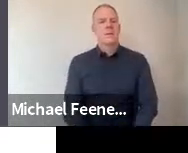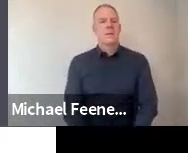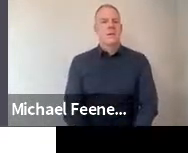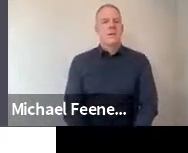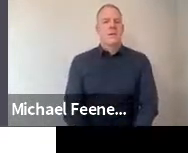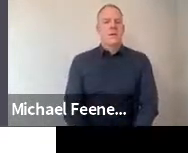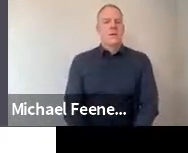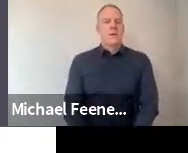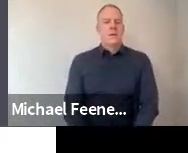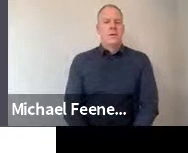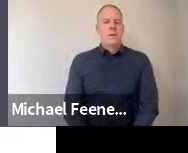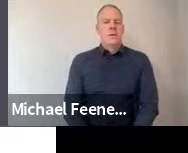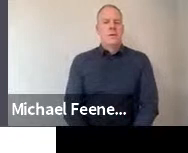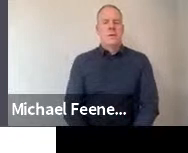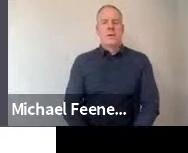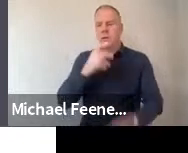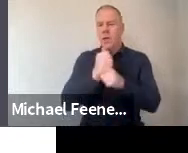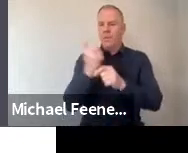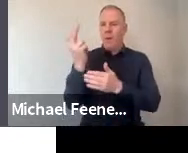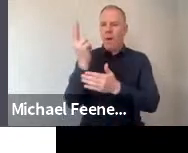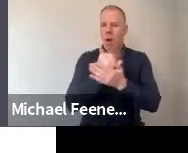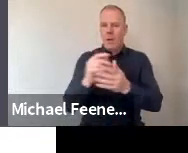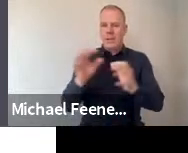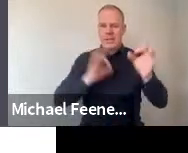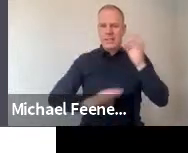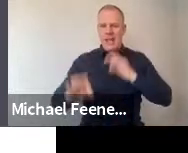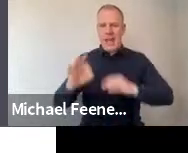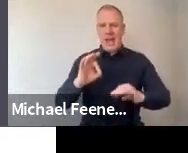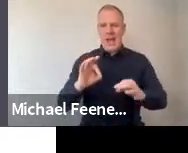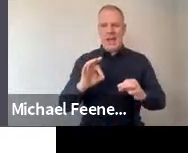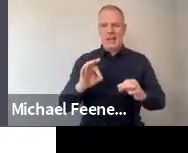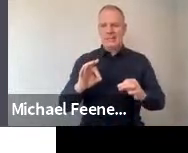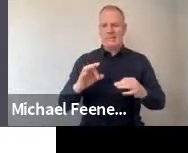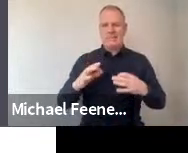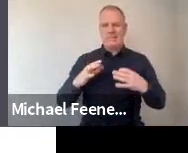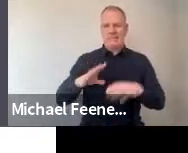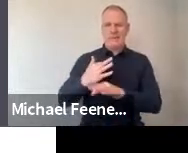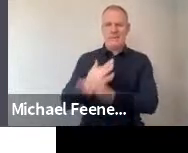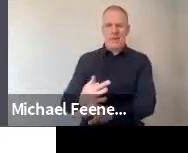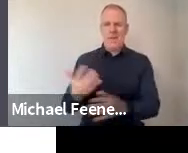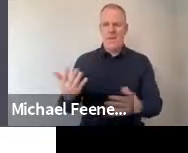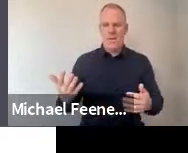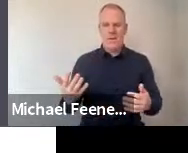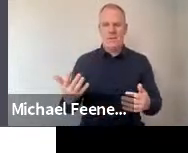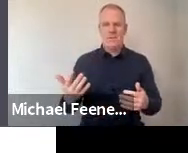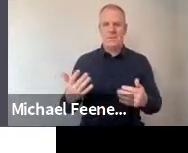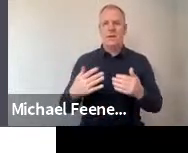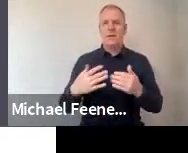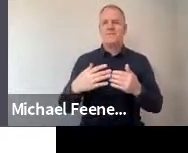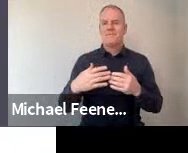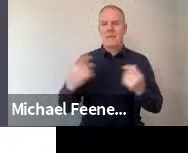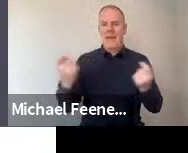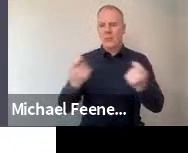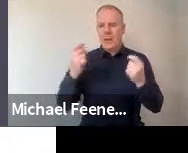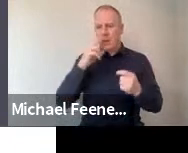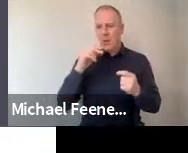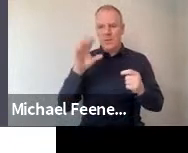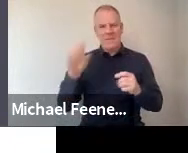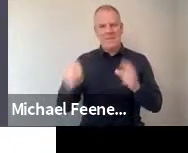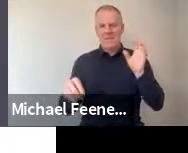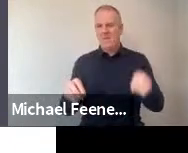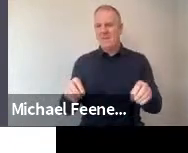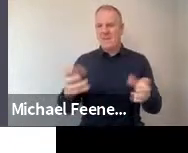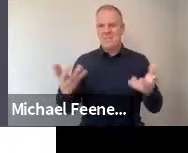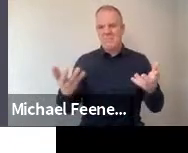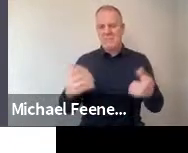On art and style, that skewed towards no, people have not been following it. Popular entertainment news, pretty even split.